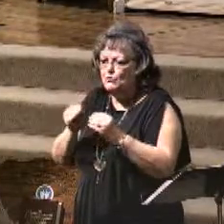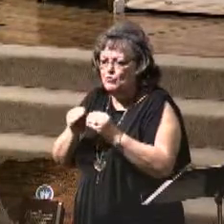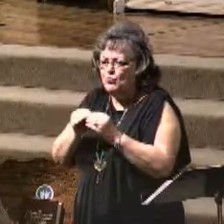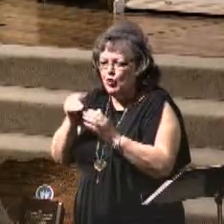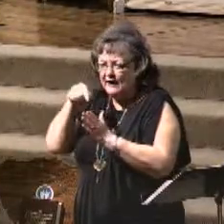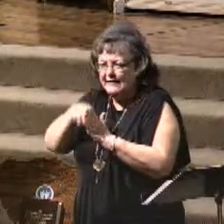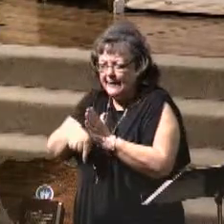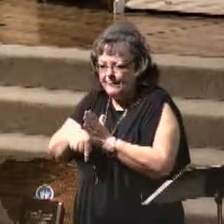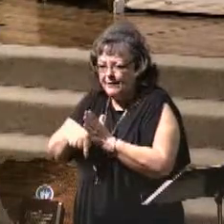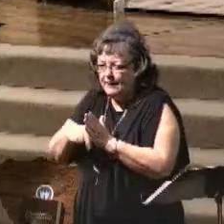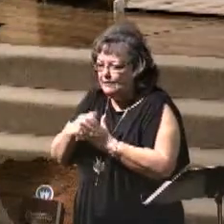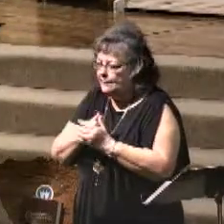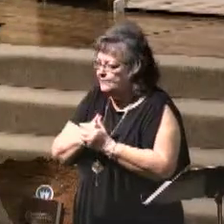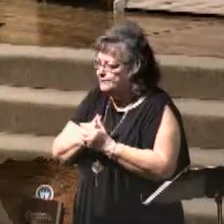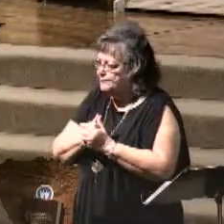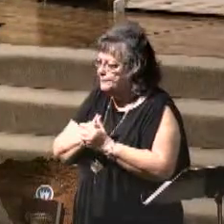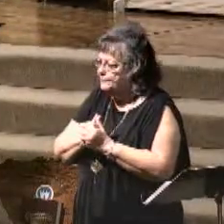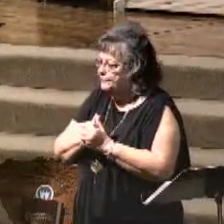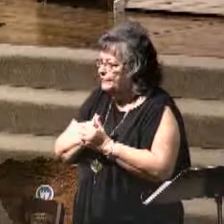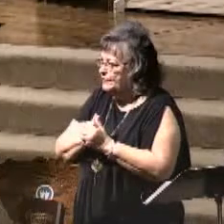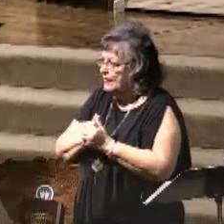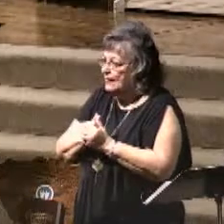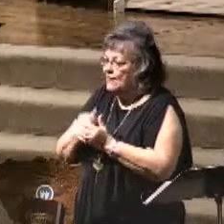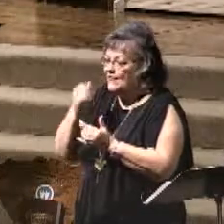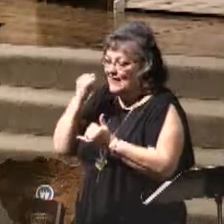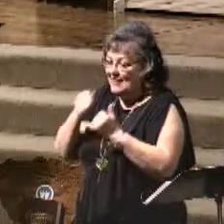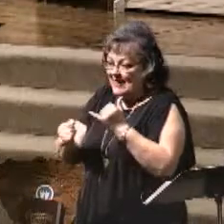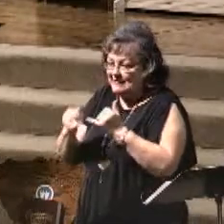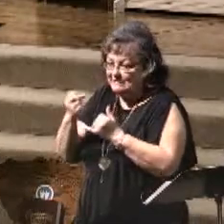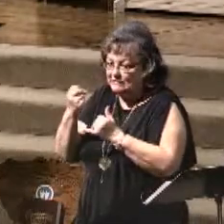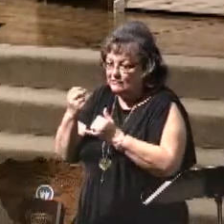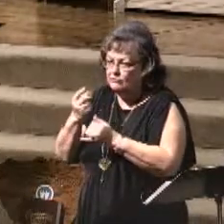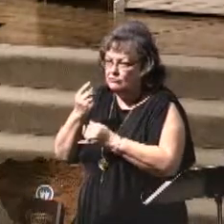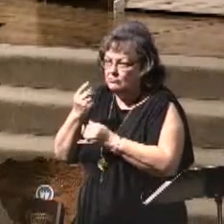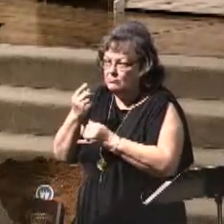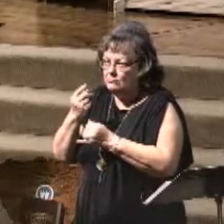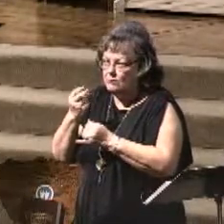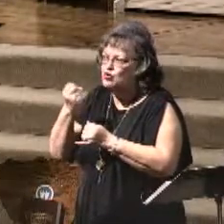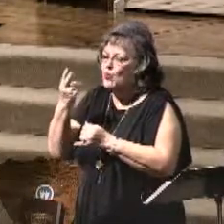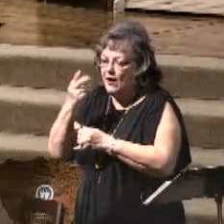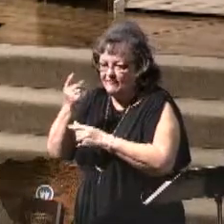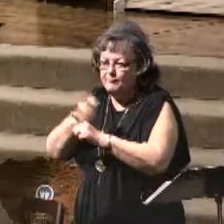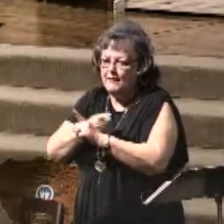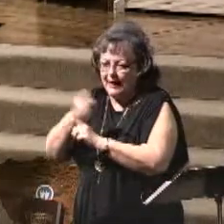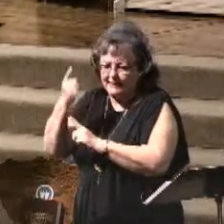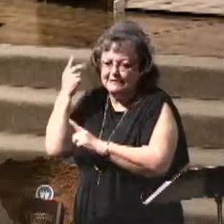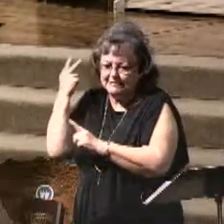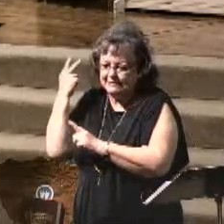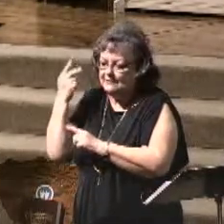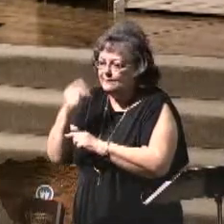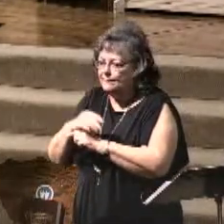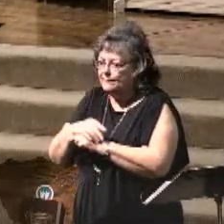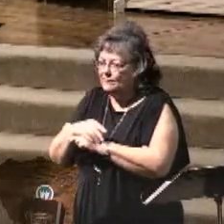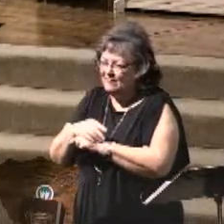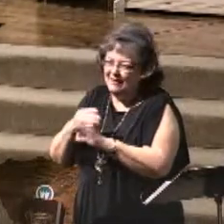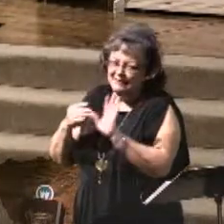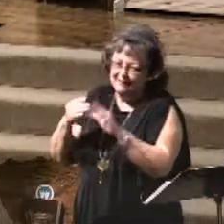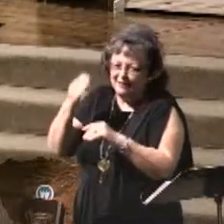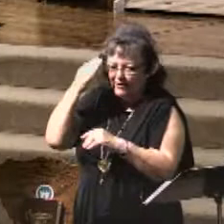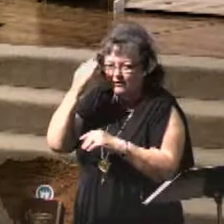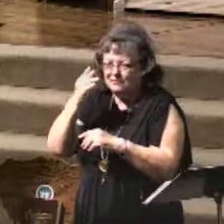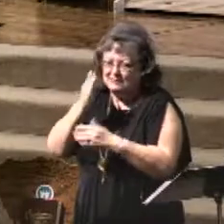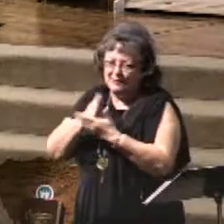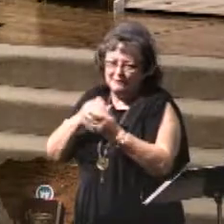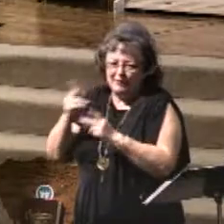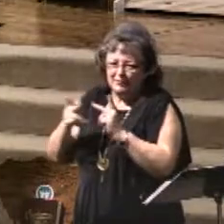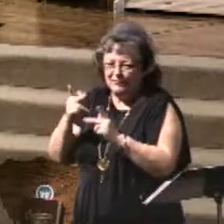share also, uh, in the last 12 months, I know people are, are not concerned with what happened 30 years ago, 60